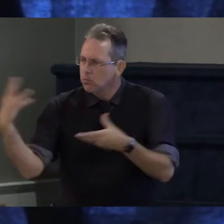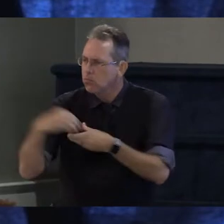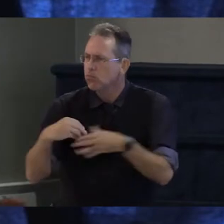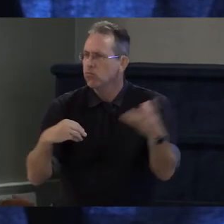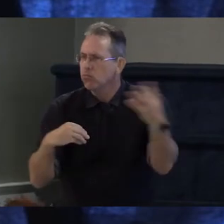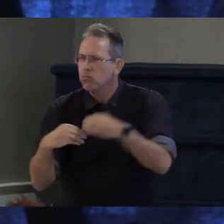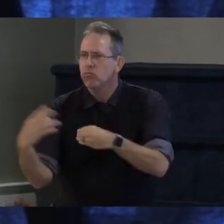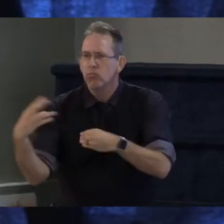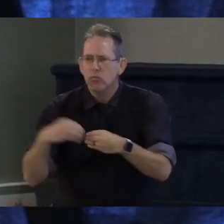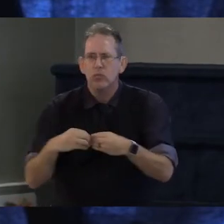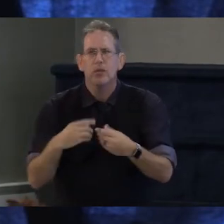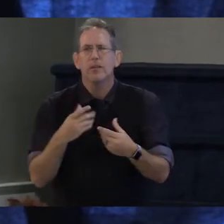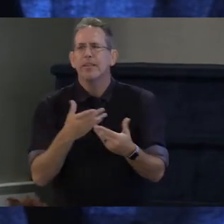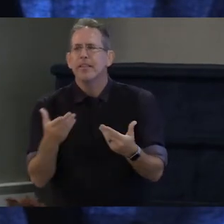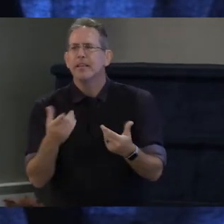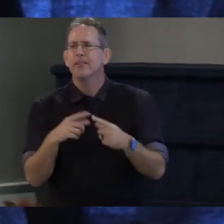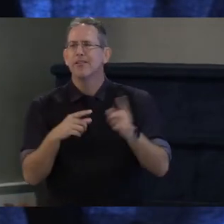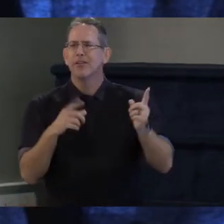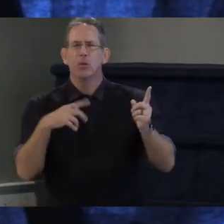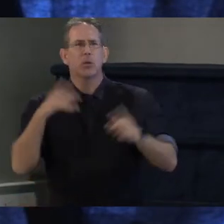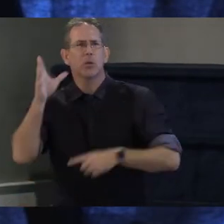their kids best.